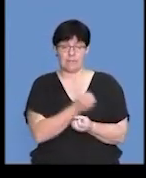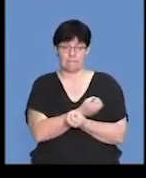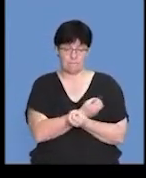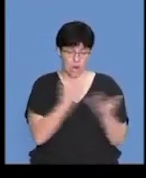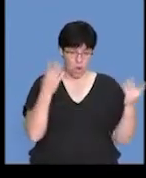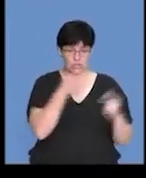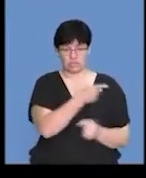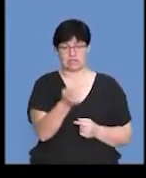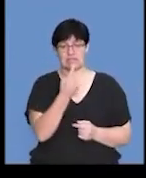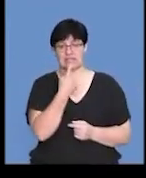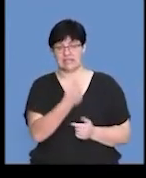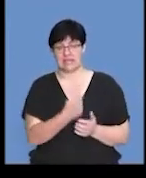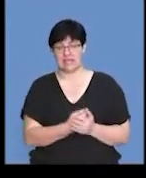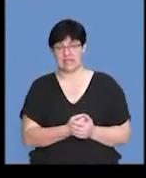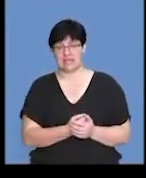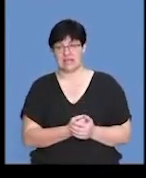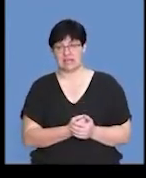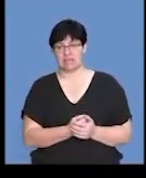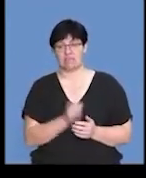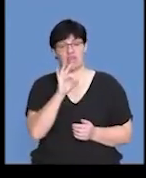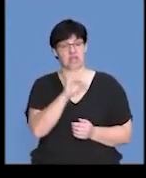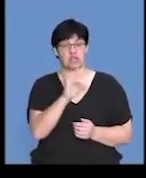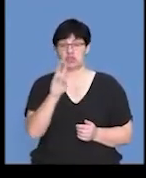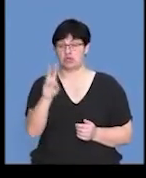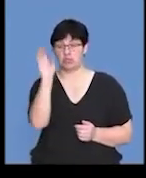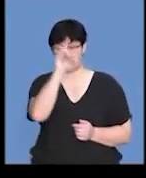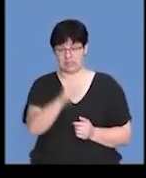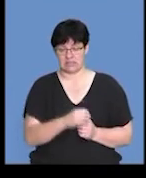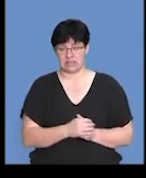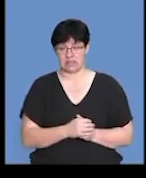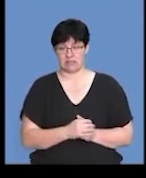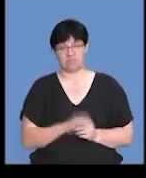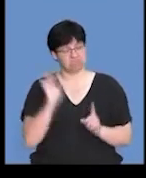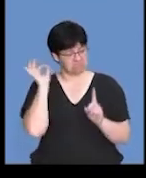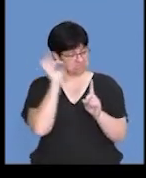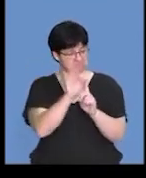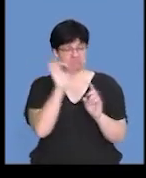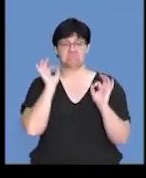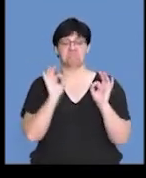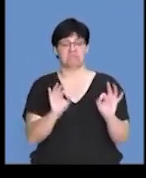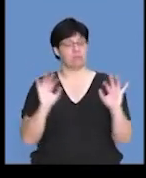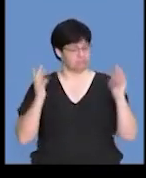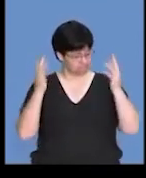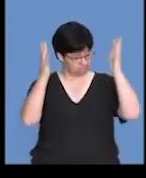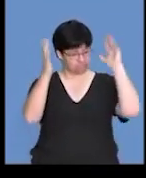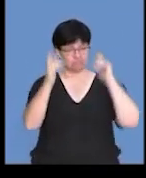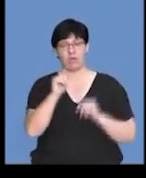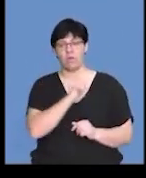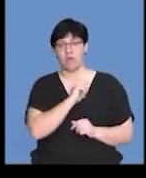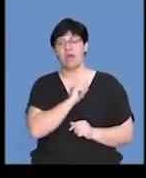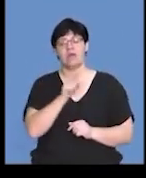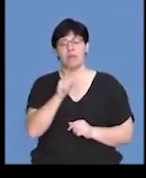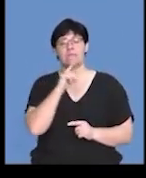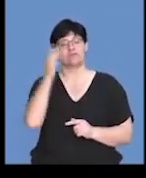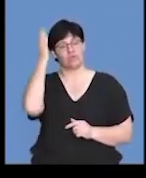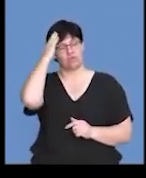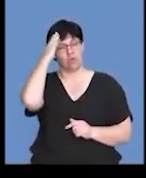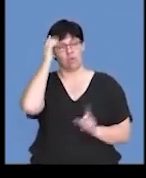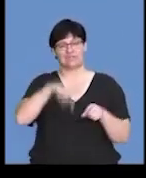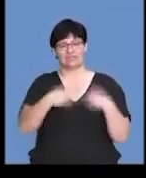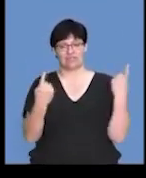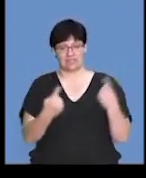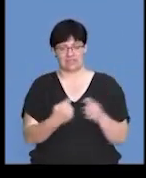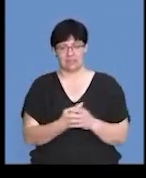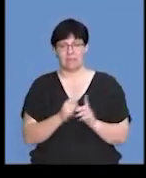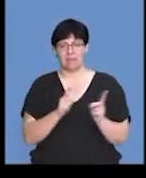a large percentage of you, almost 32% of you, were spot on and well done, guys, because by this time you should know the difference.